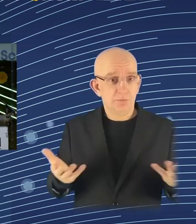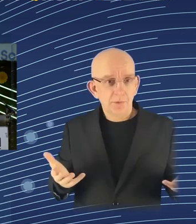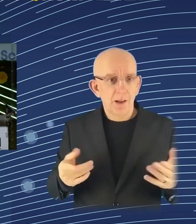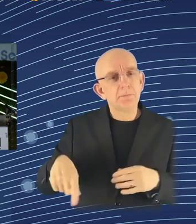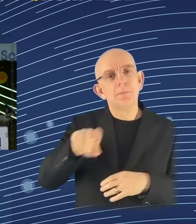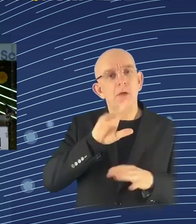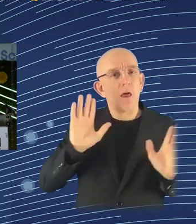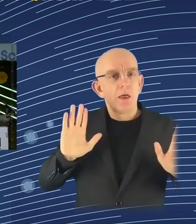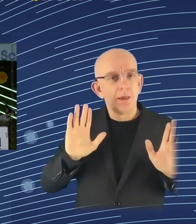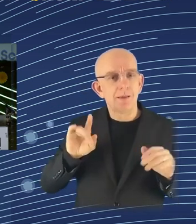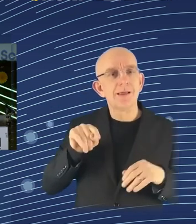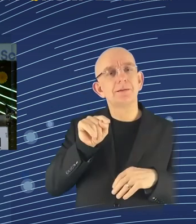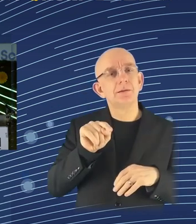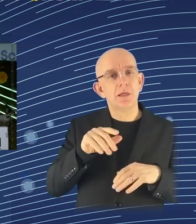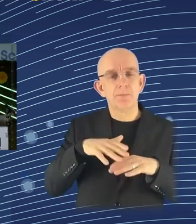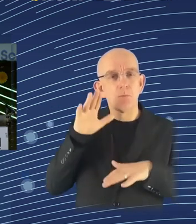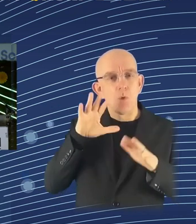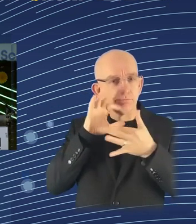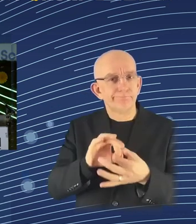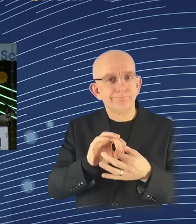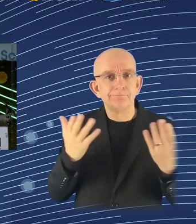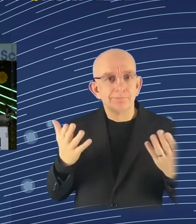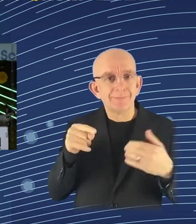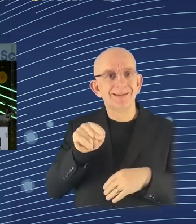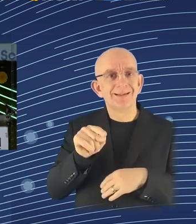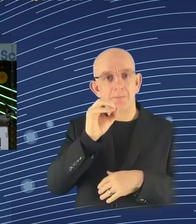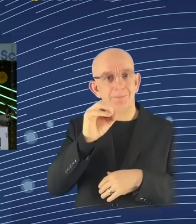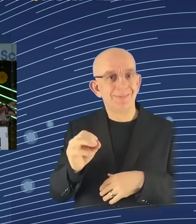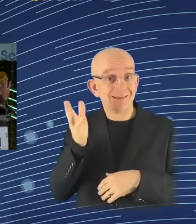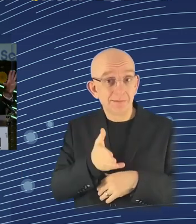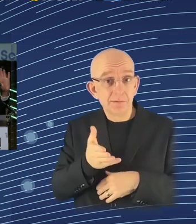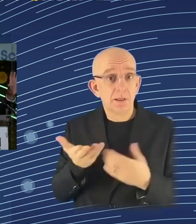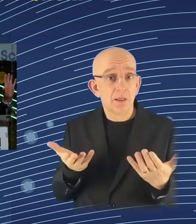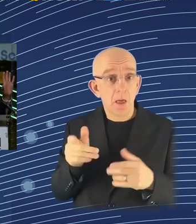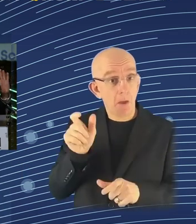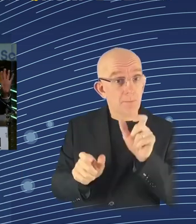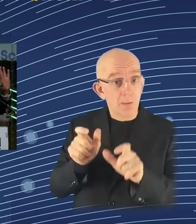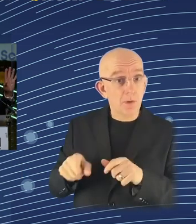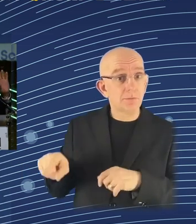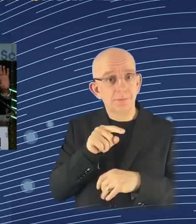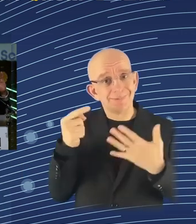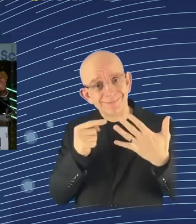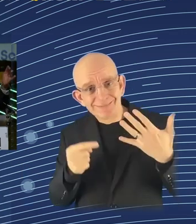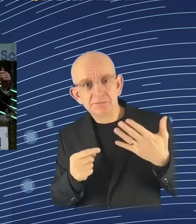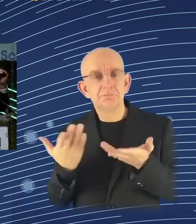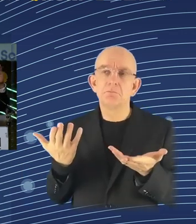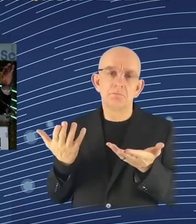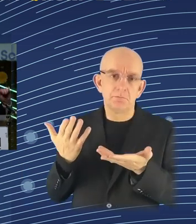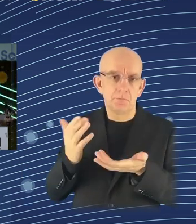an American psychological association just to give you the evidence. Now, I have two or three issues that were raised during